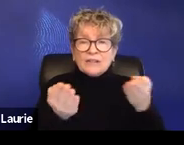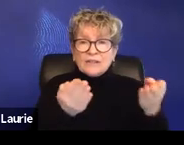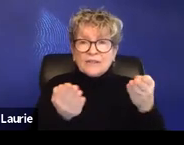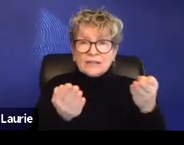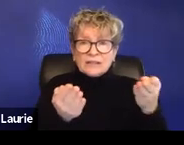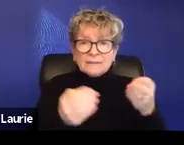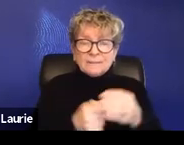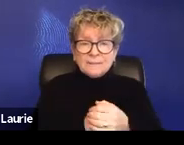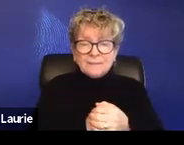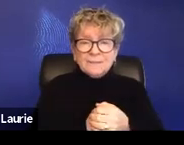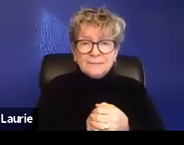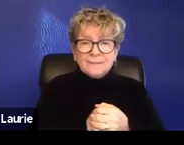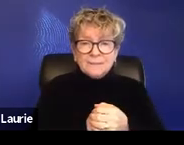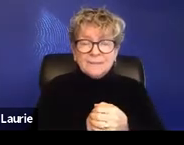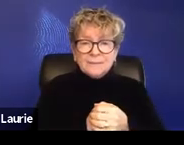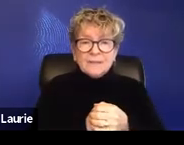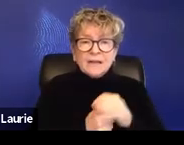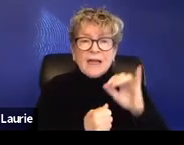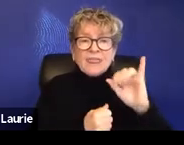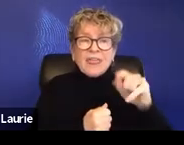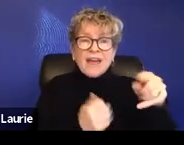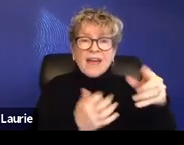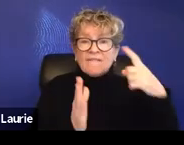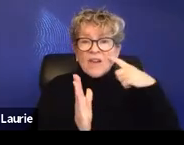identifying as important to them.